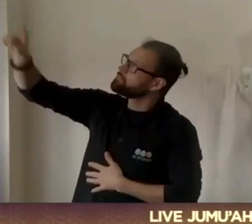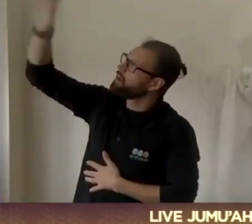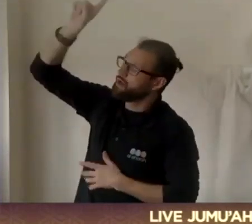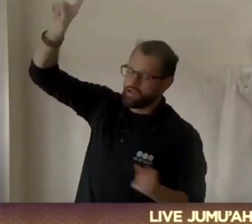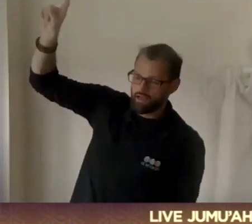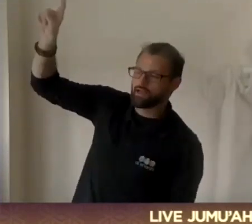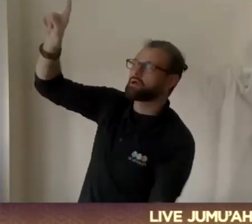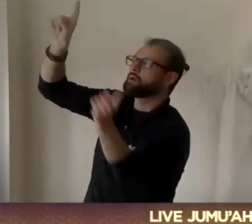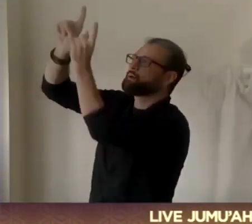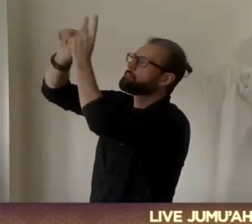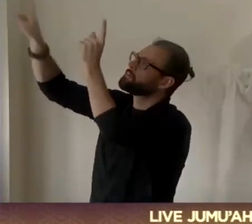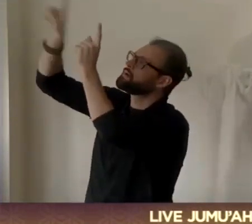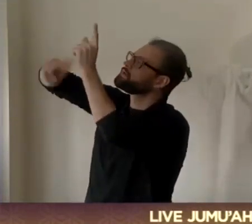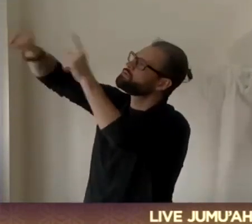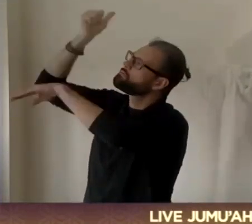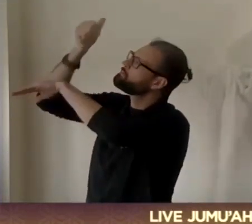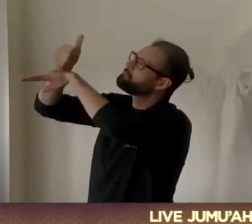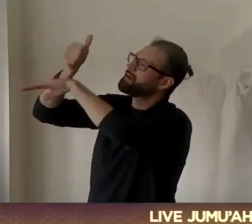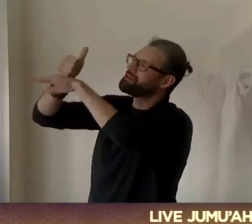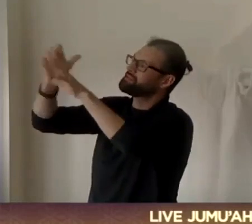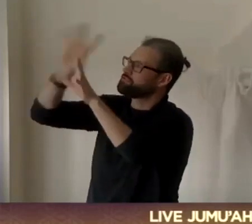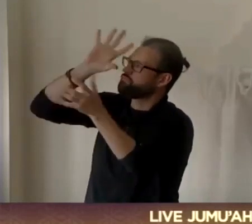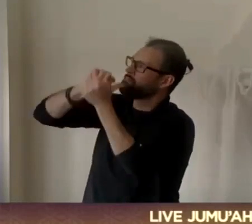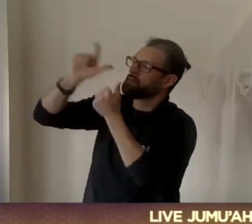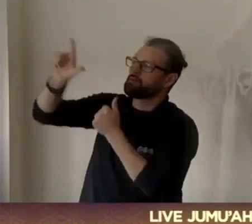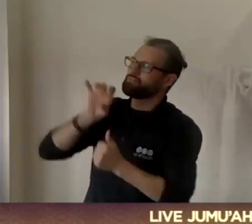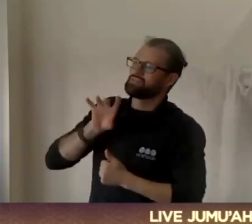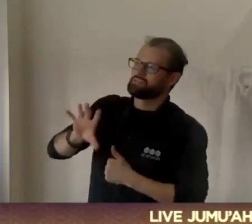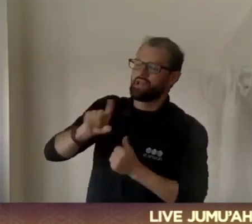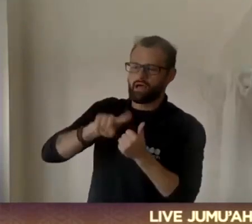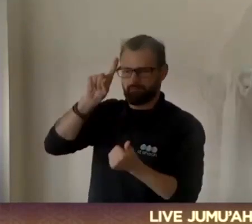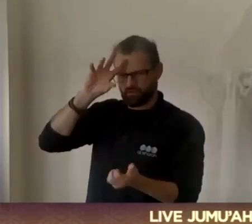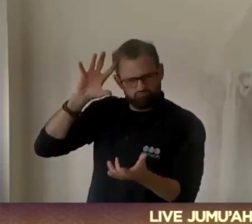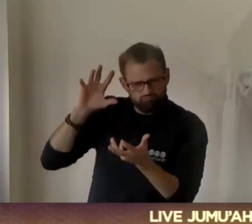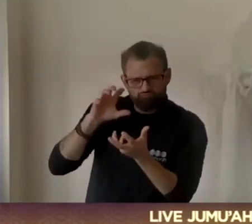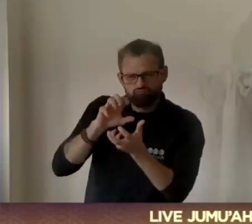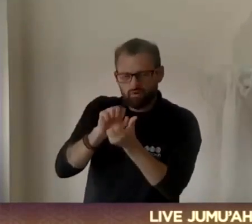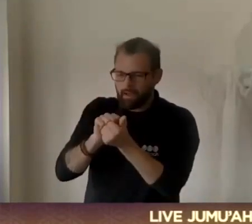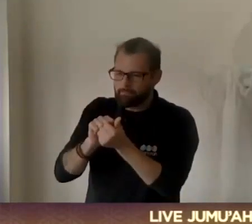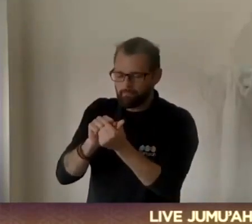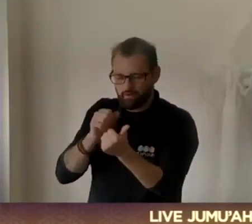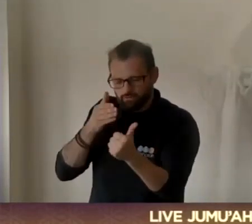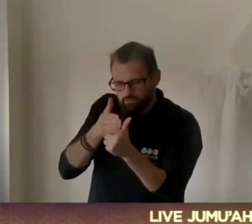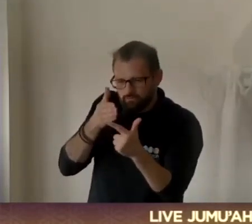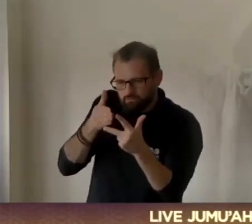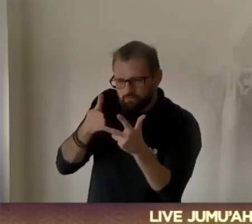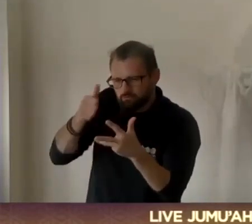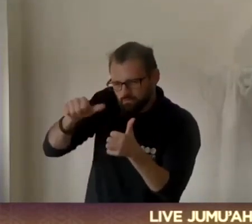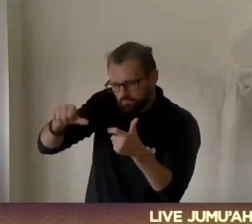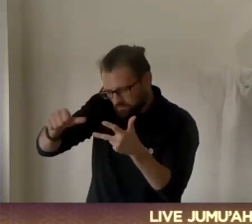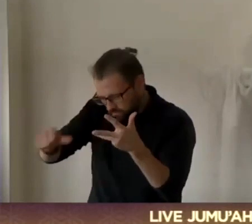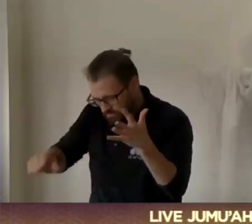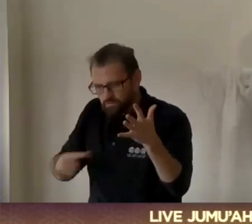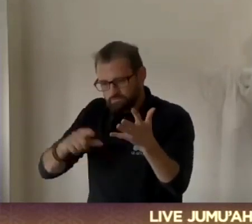return back to these basic pillars of Islam. I've addressed them in a very, very concise way in order for us to